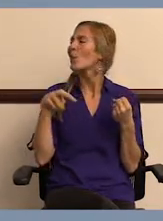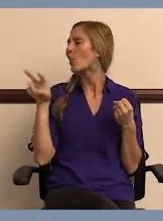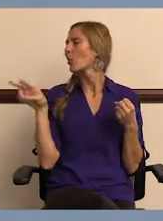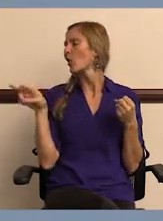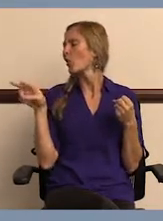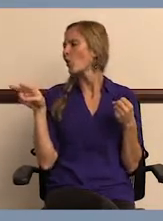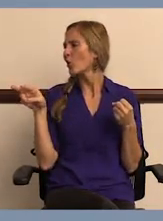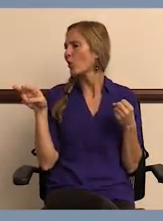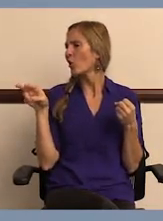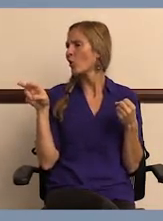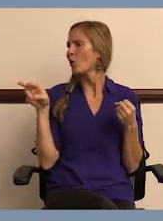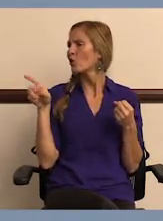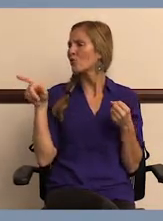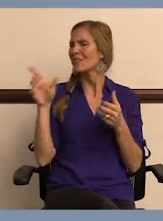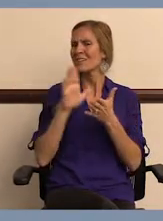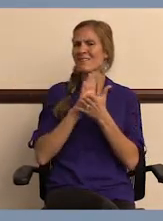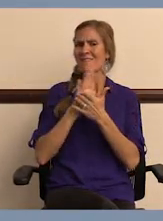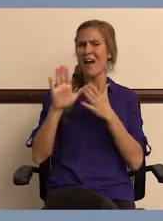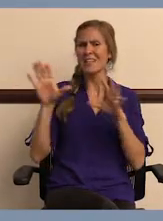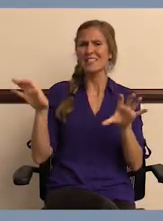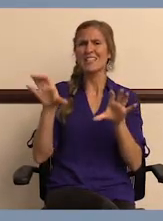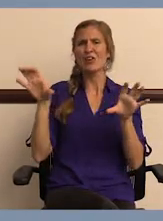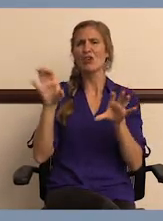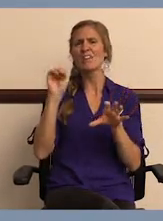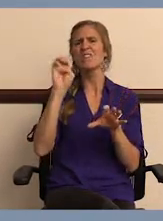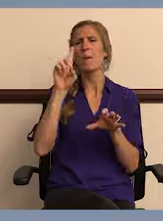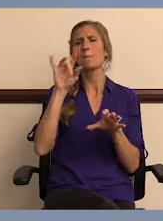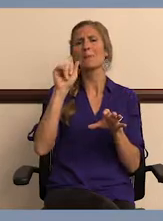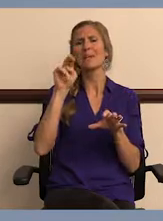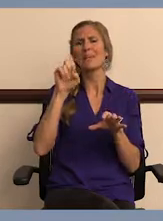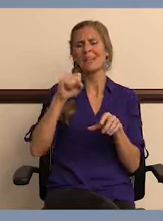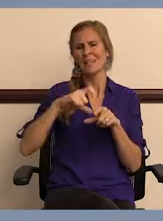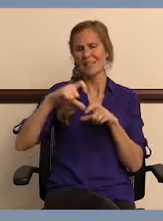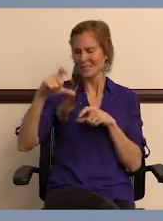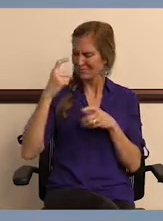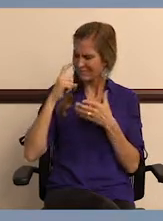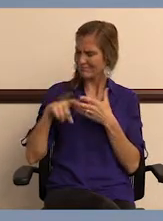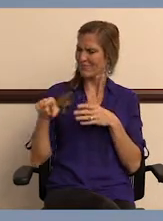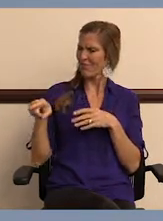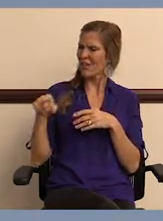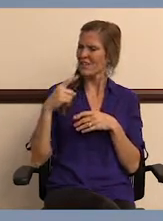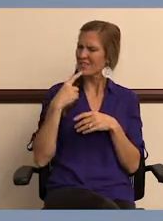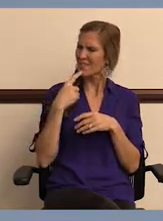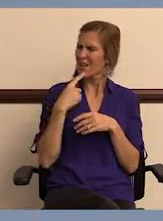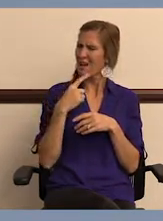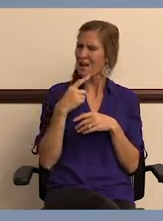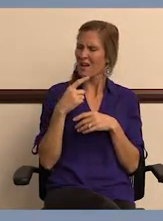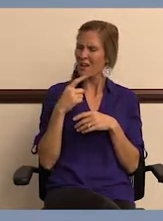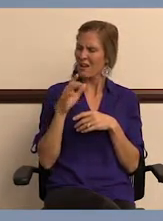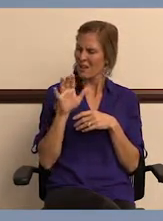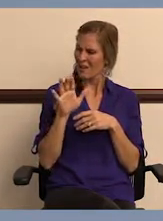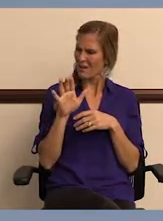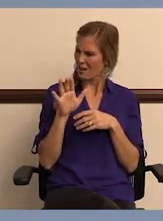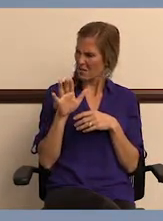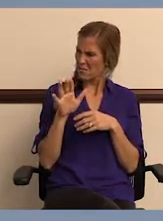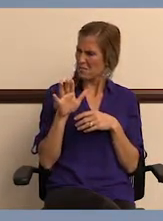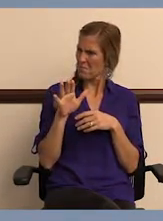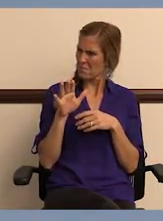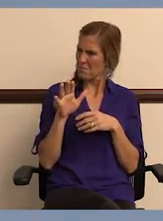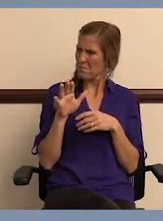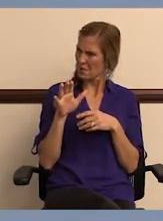And he just happened to look over into the nice decorative mediums that we have and mentioned, you know,